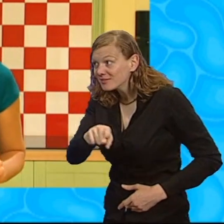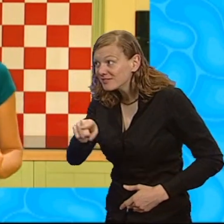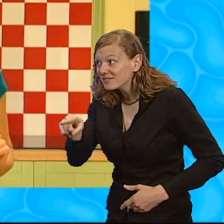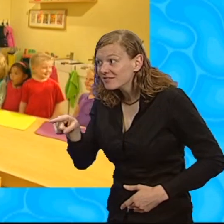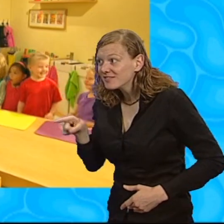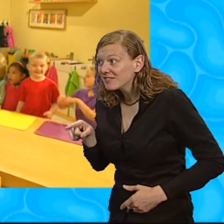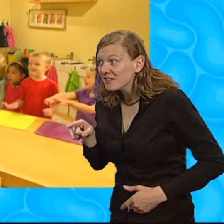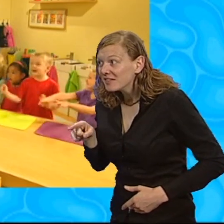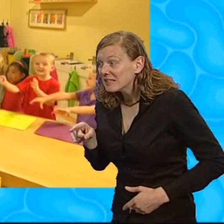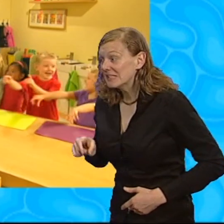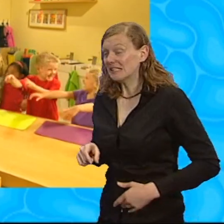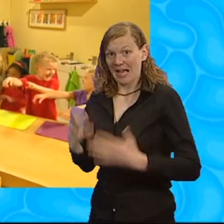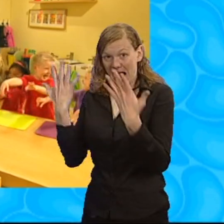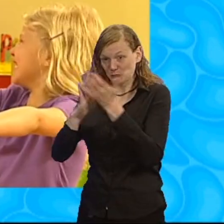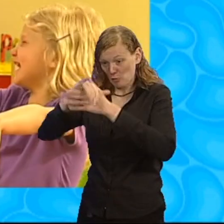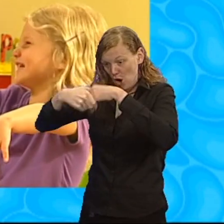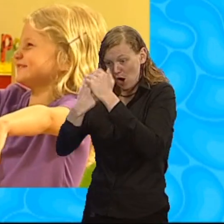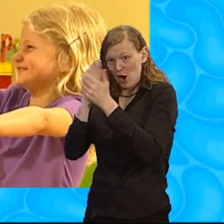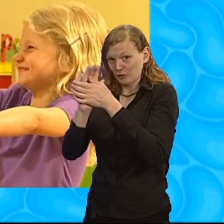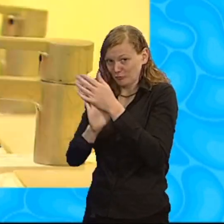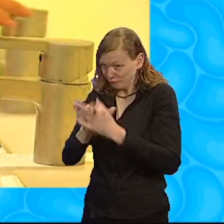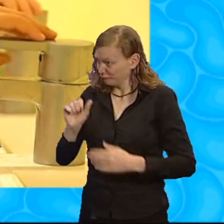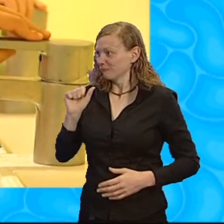first. Do you know what it is? Wash your hands.